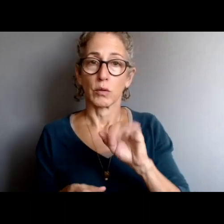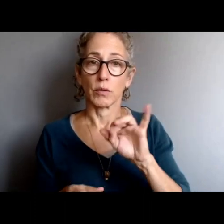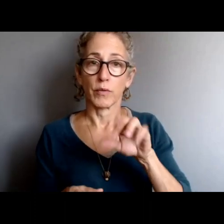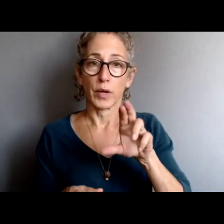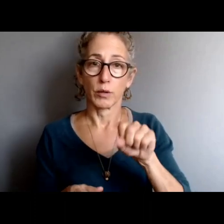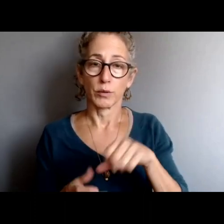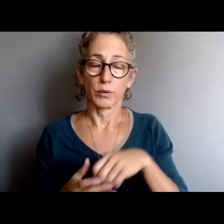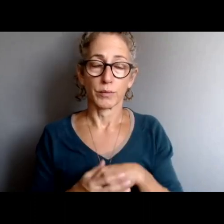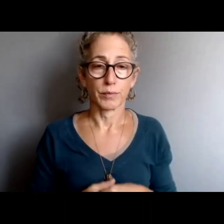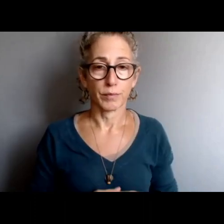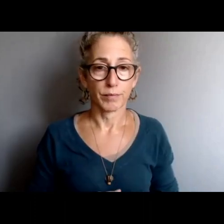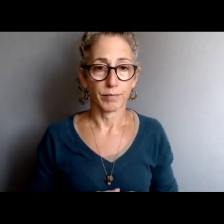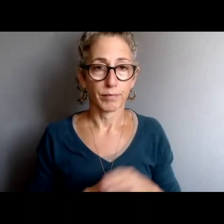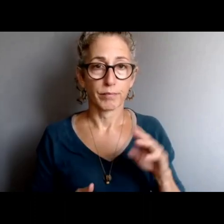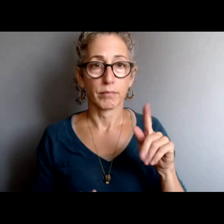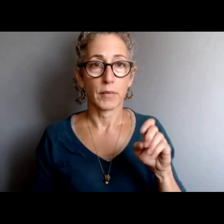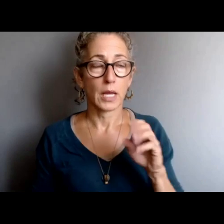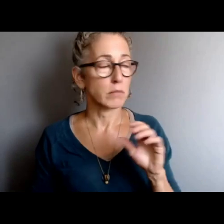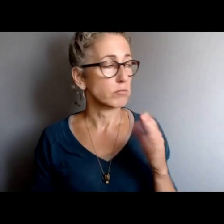Great. Thank you so much.